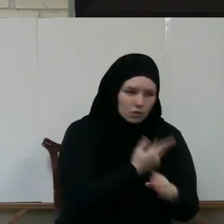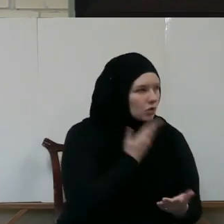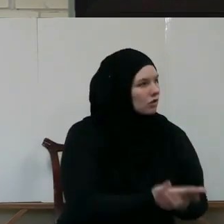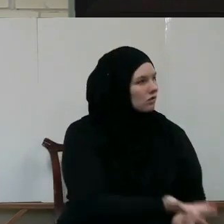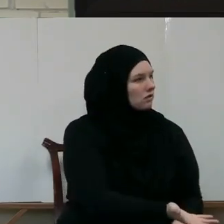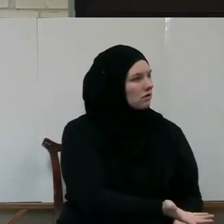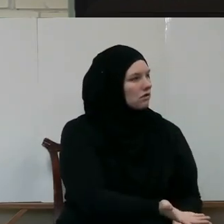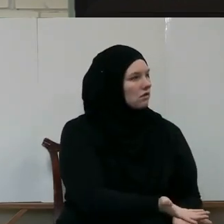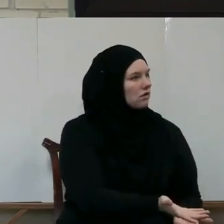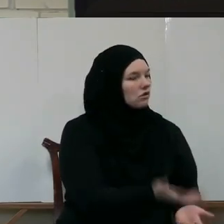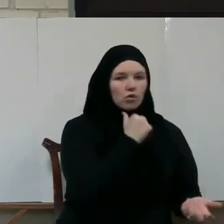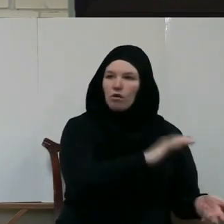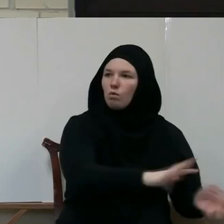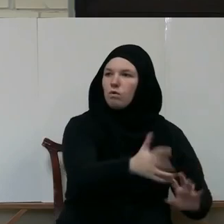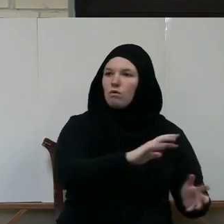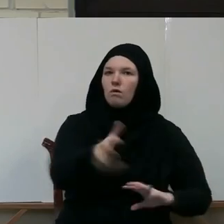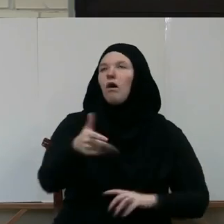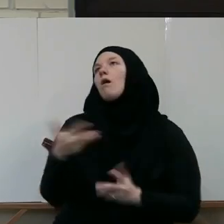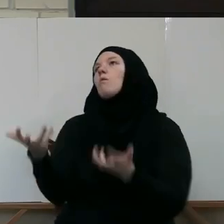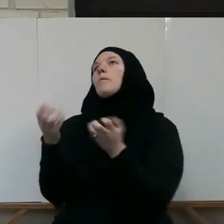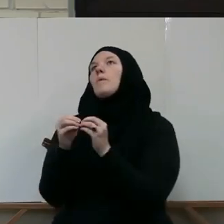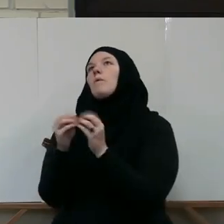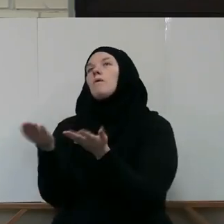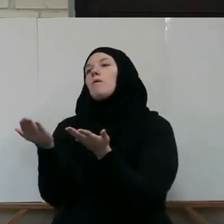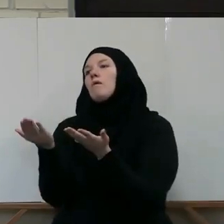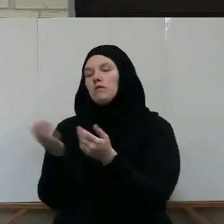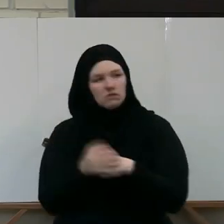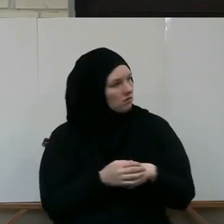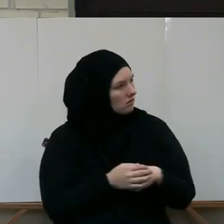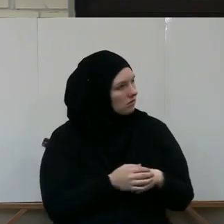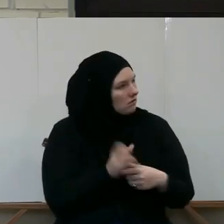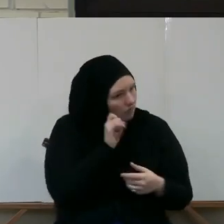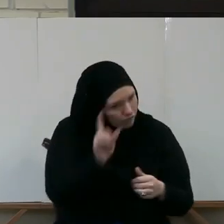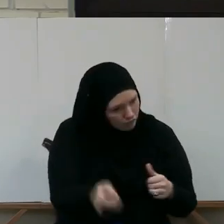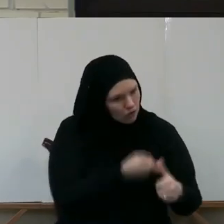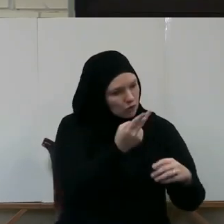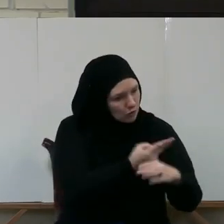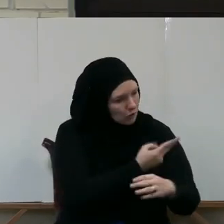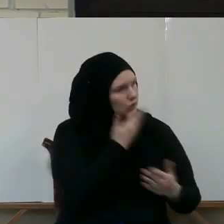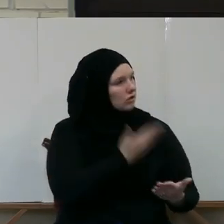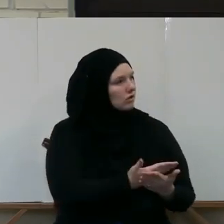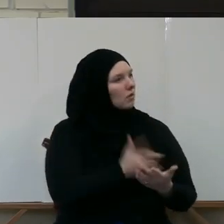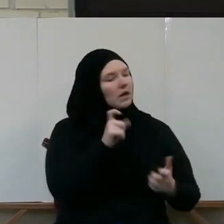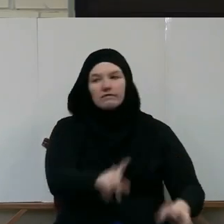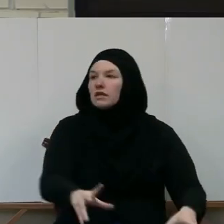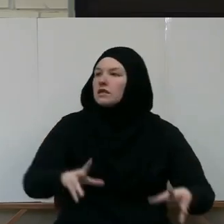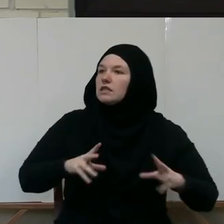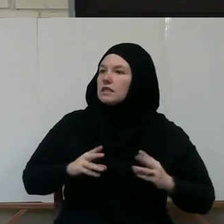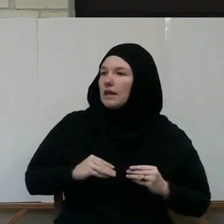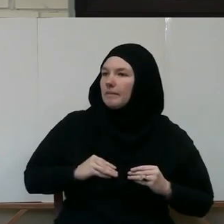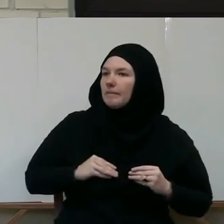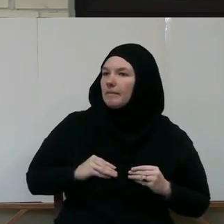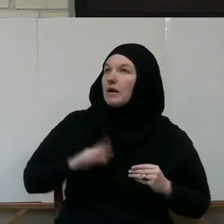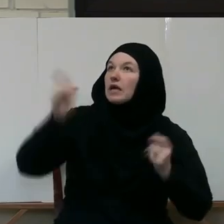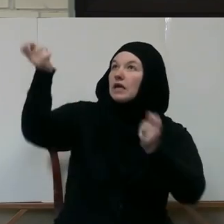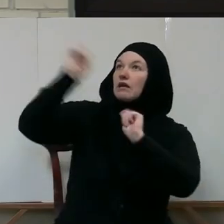be consistent and harmonious with our relationship with Allah. We have to accept the responsibility